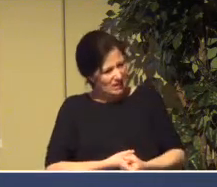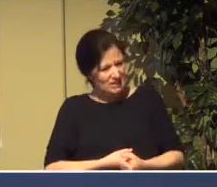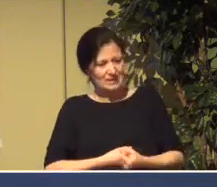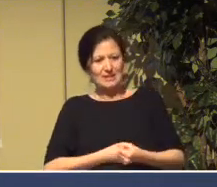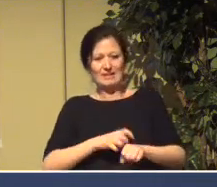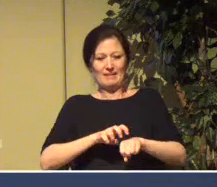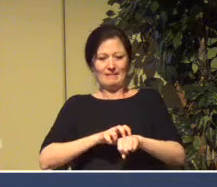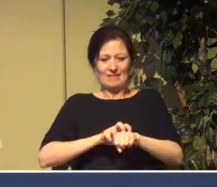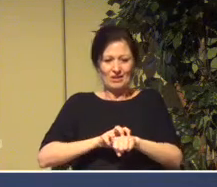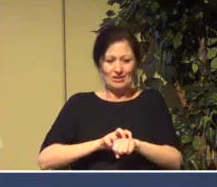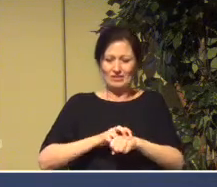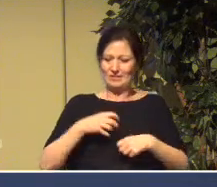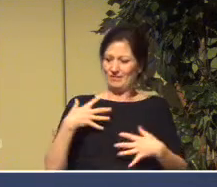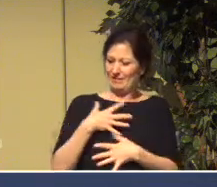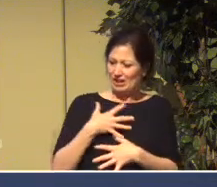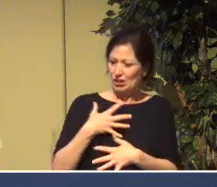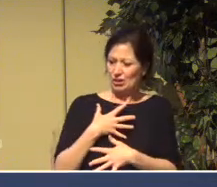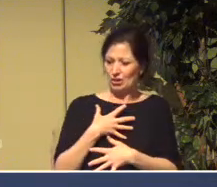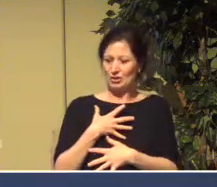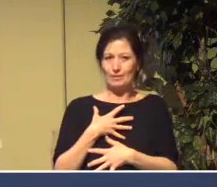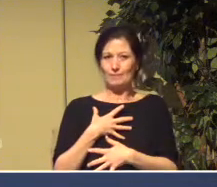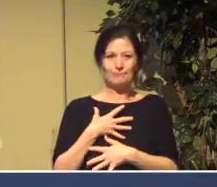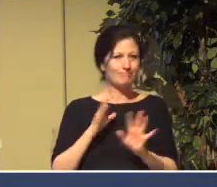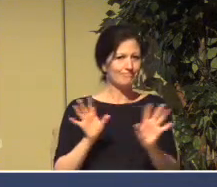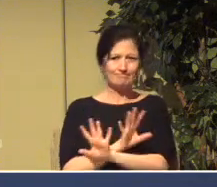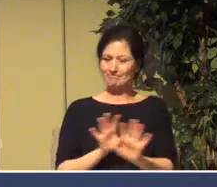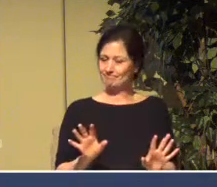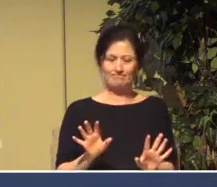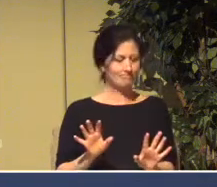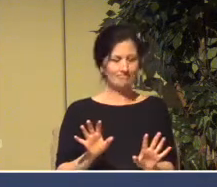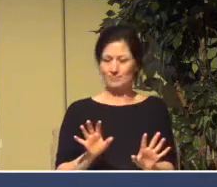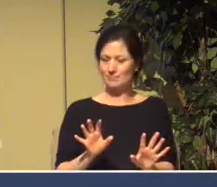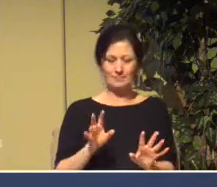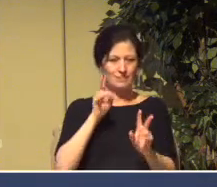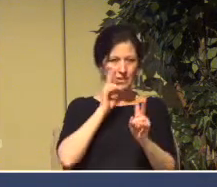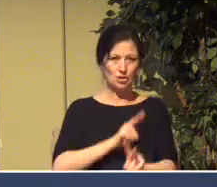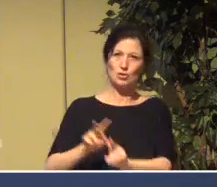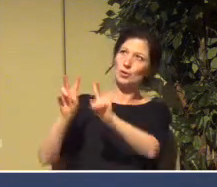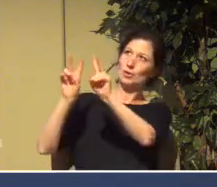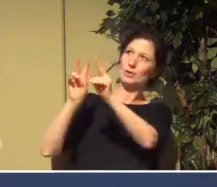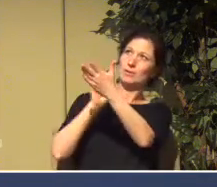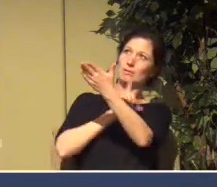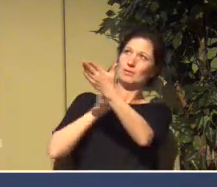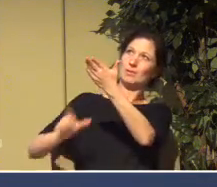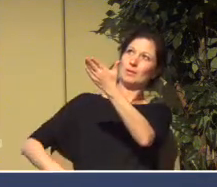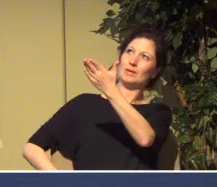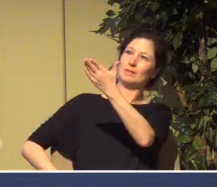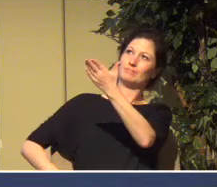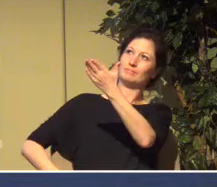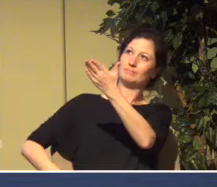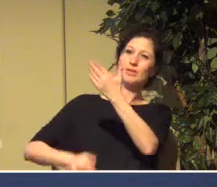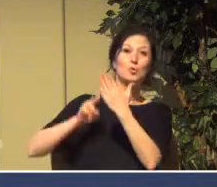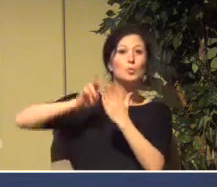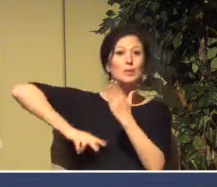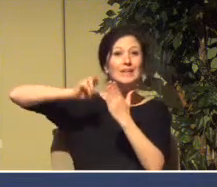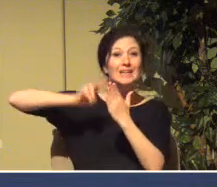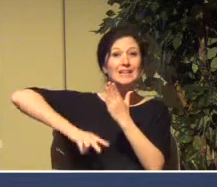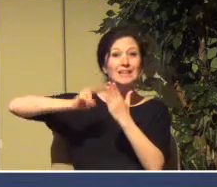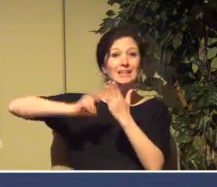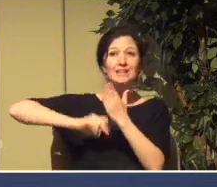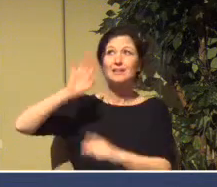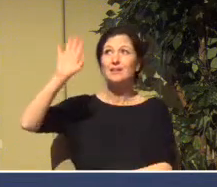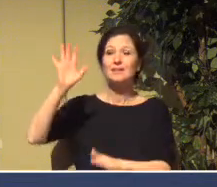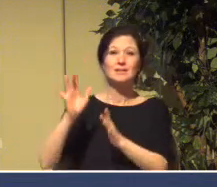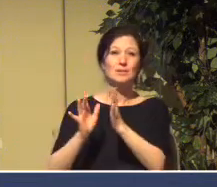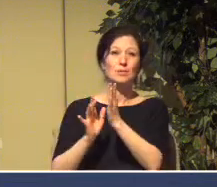anxiety be sown into your heart. Turn to God. Look for Him. Spend time in His Word. You probably have more time